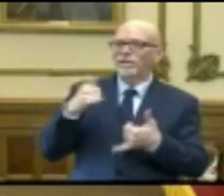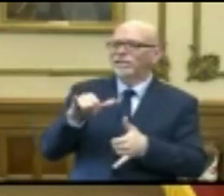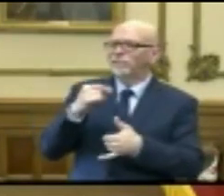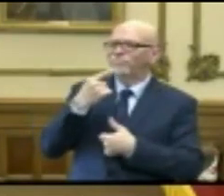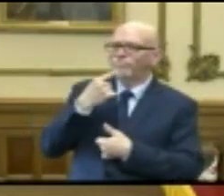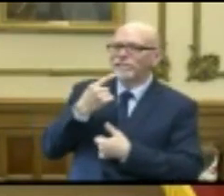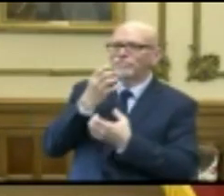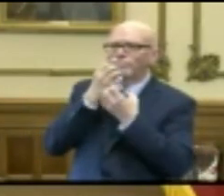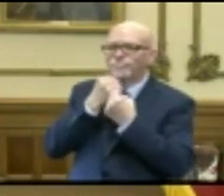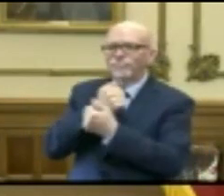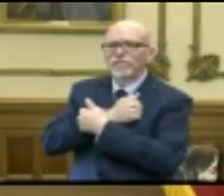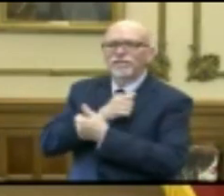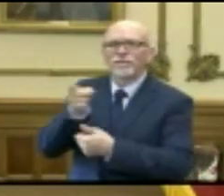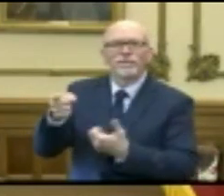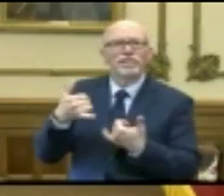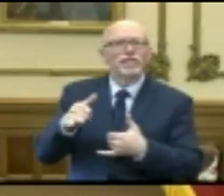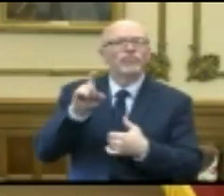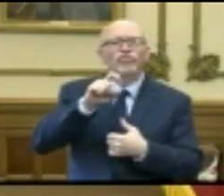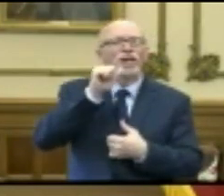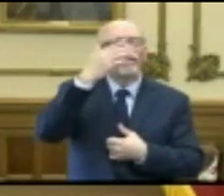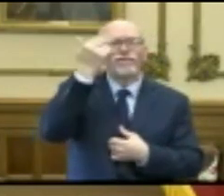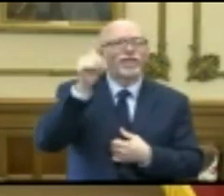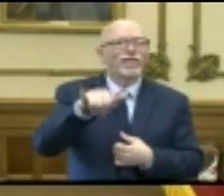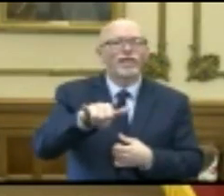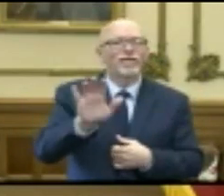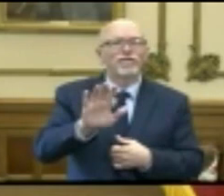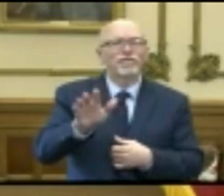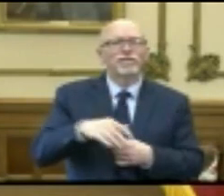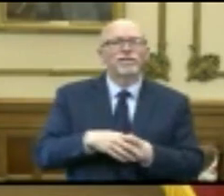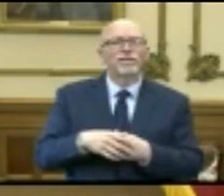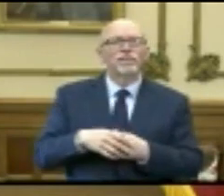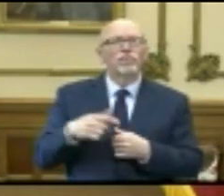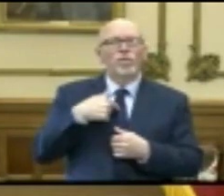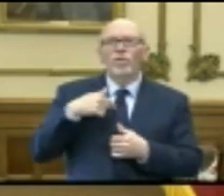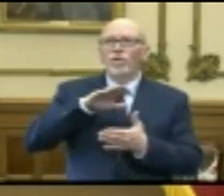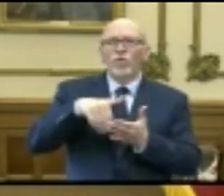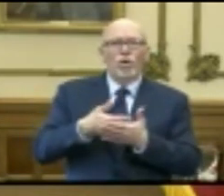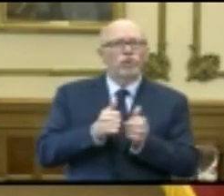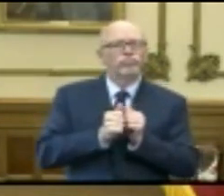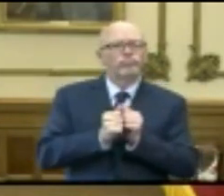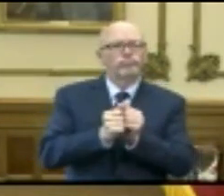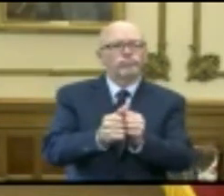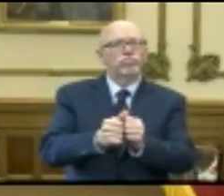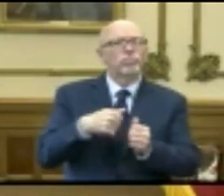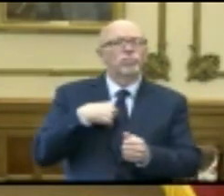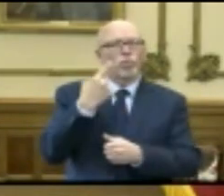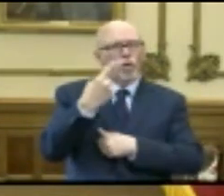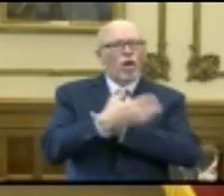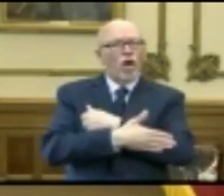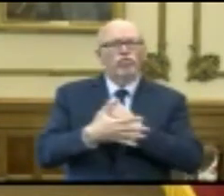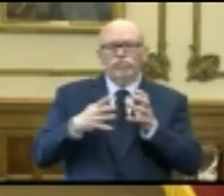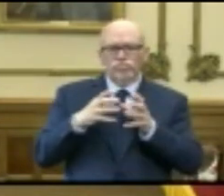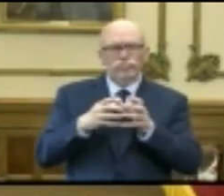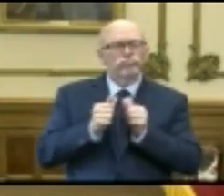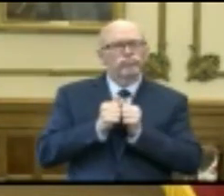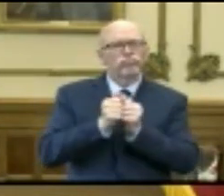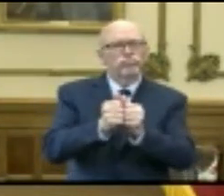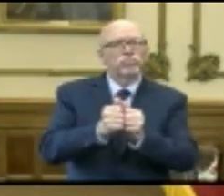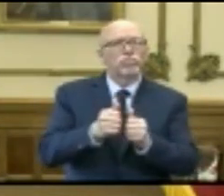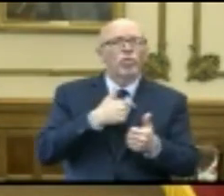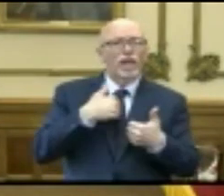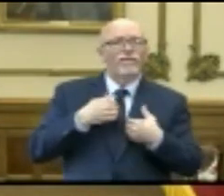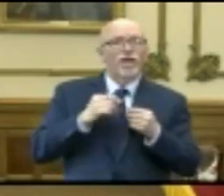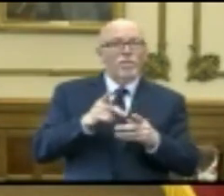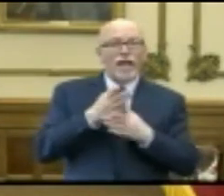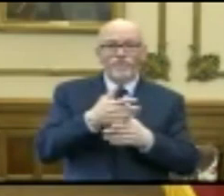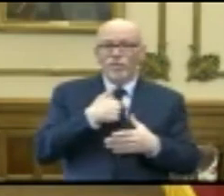And we shouldn't forget that. We should remember that we're all in this thing together. We're one nation, and we have an opportunity. Once we get